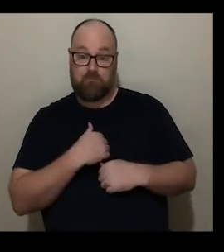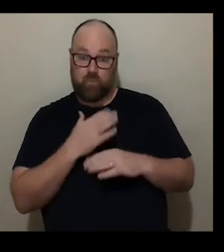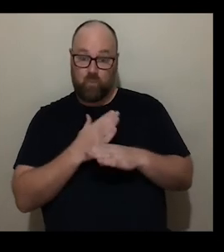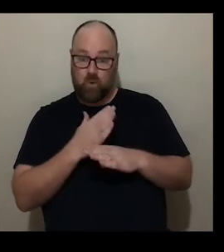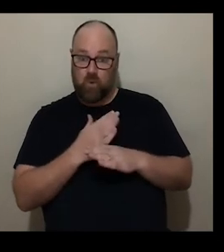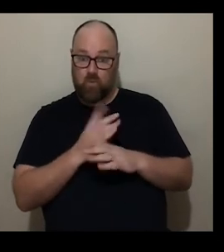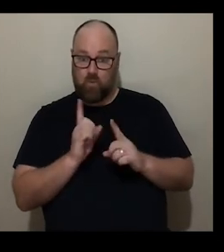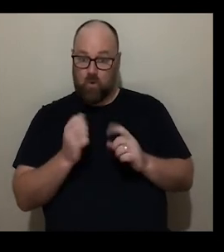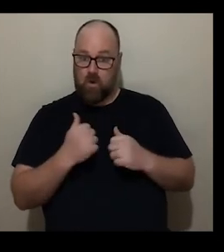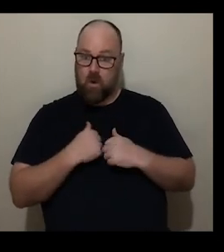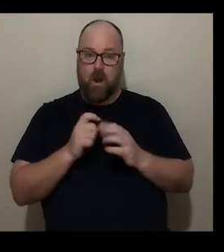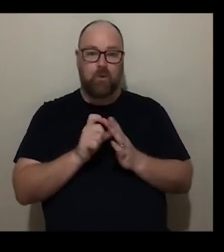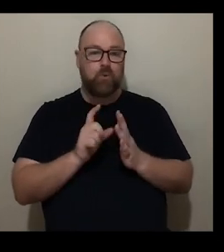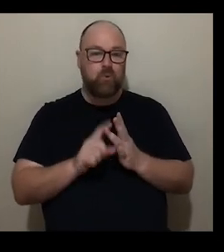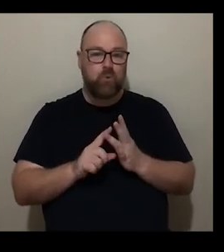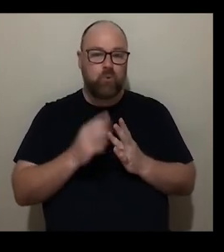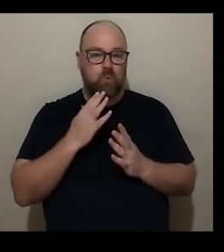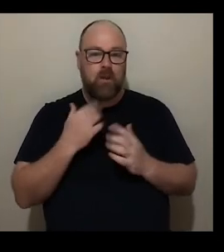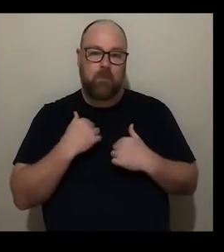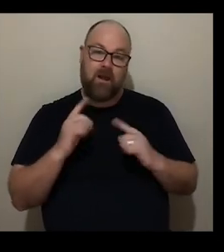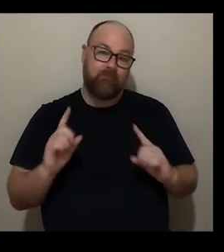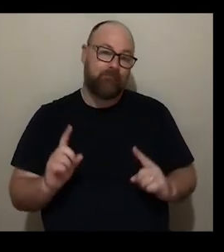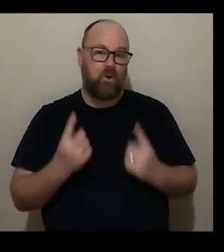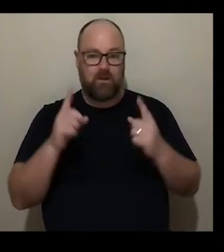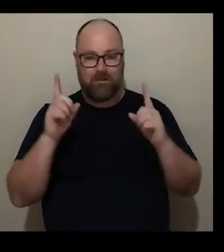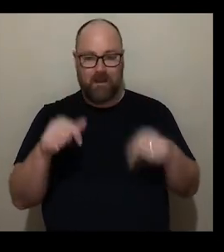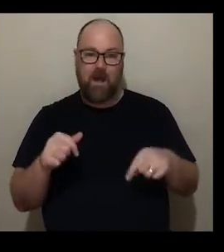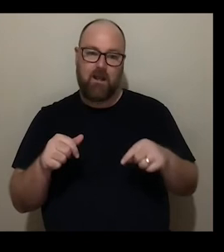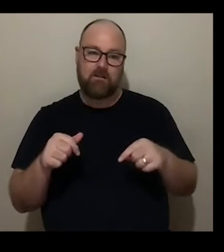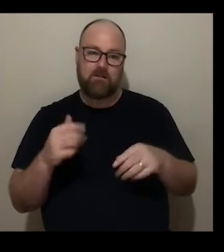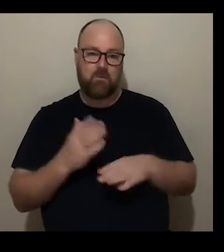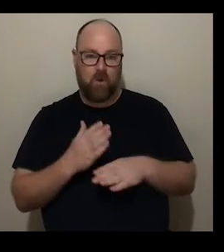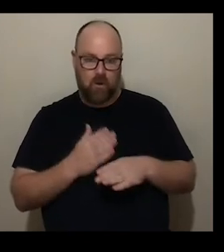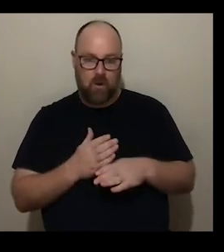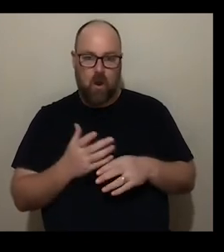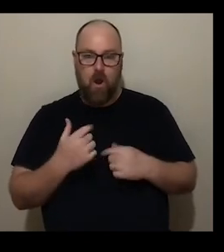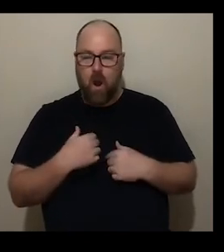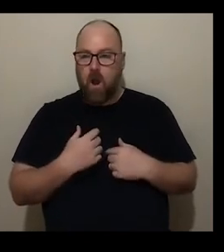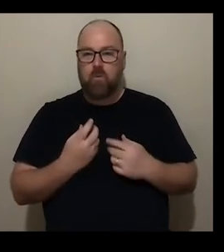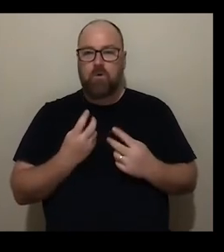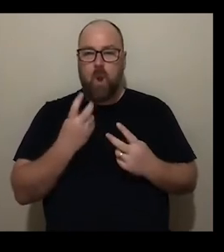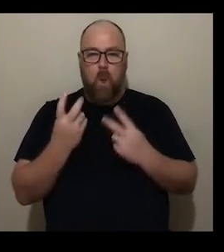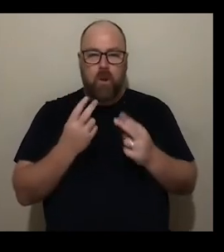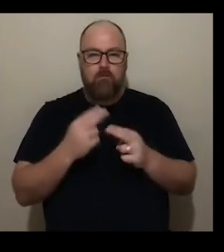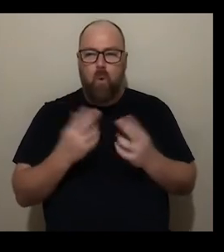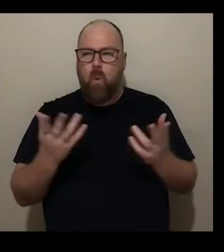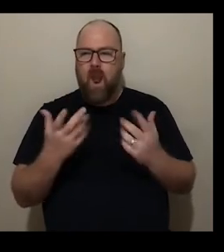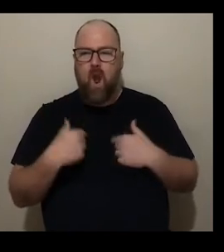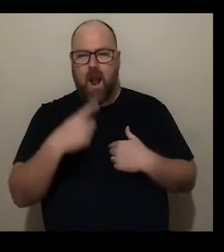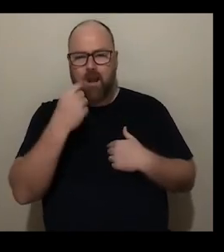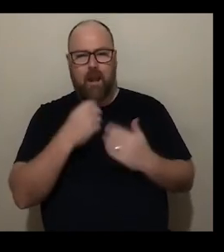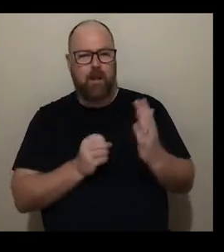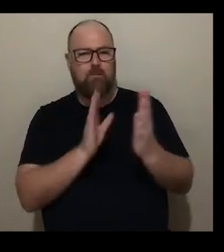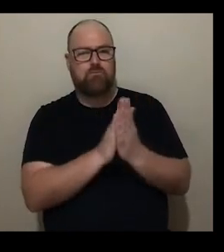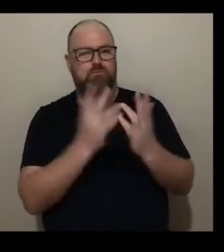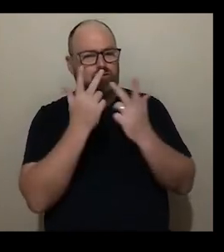when i first uh started out um looking for places to exhibit my work because i come